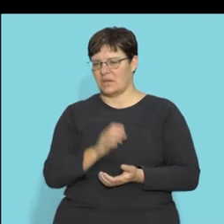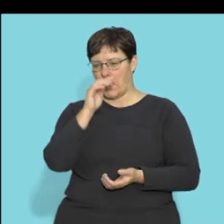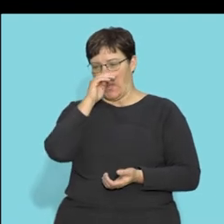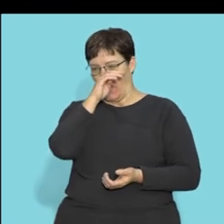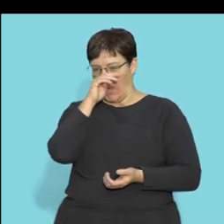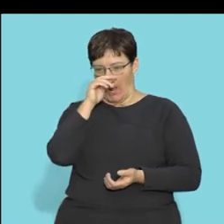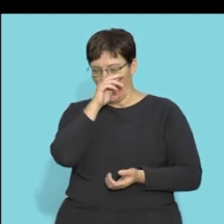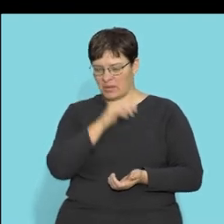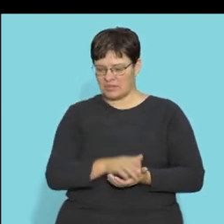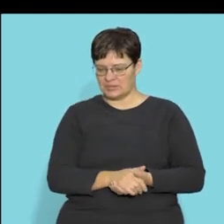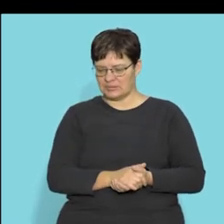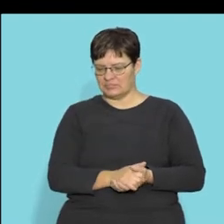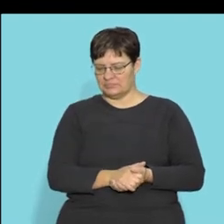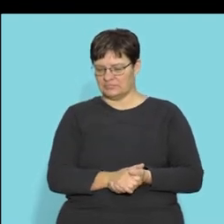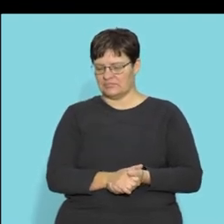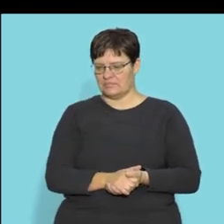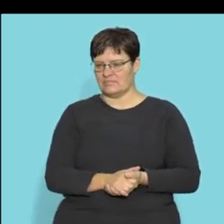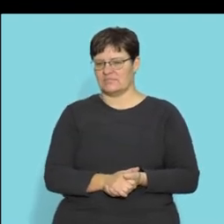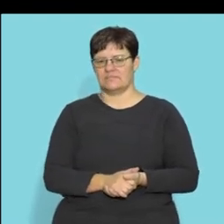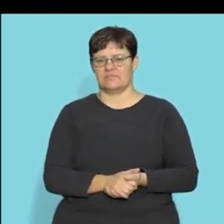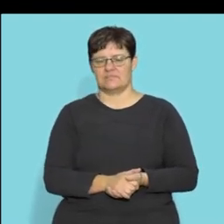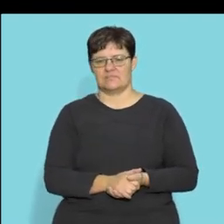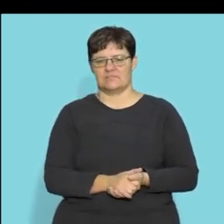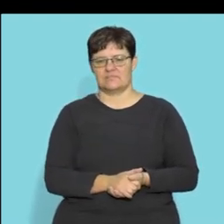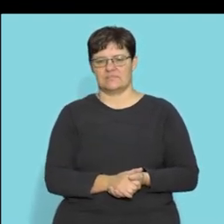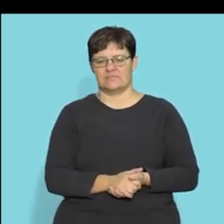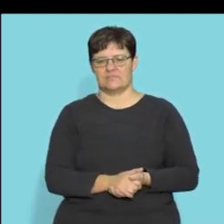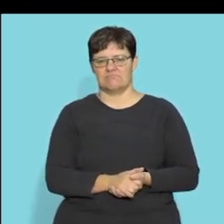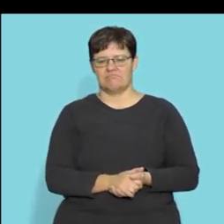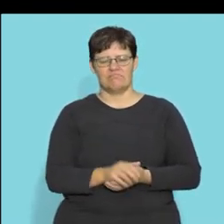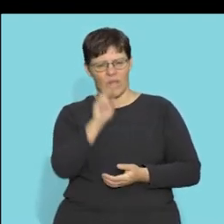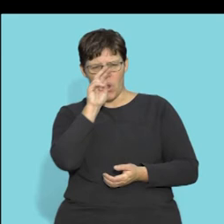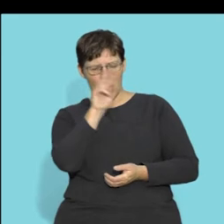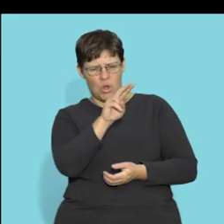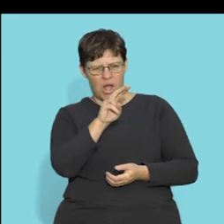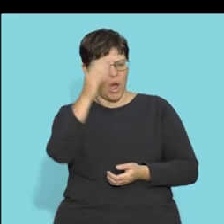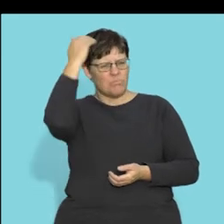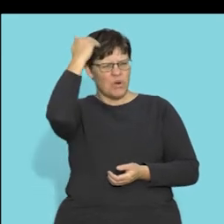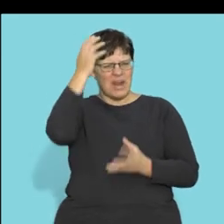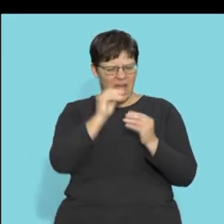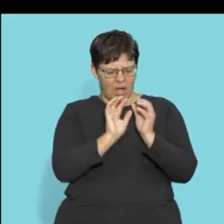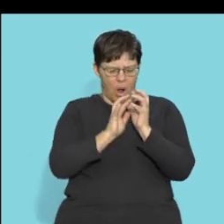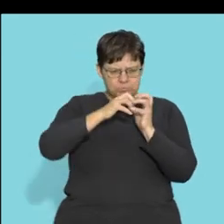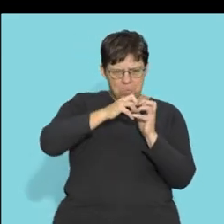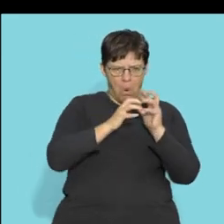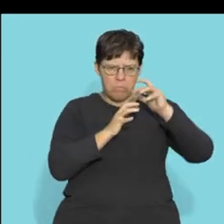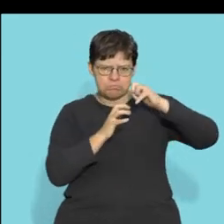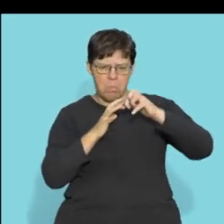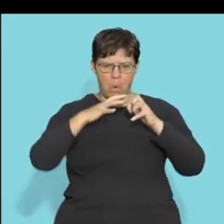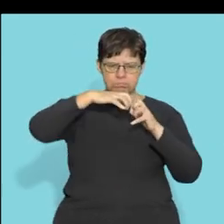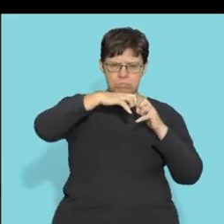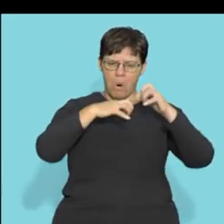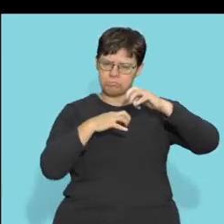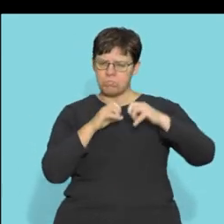if you look at the brain you'll see it's got a lot of